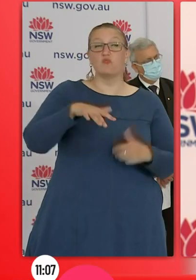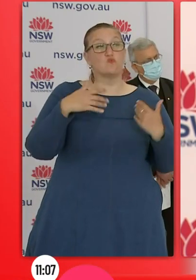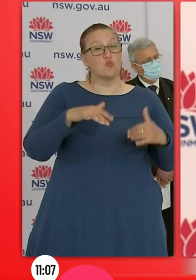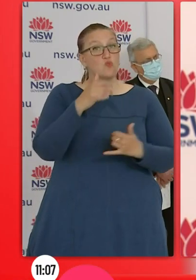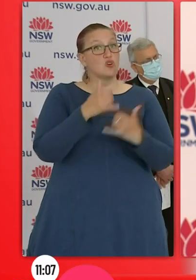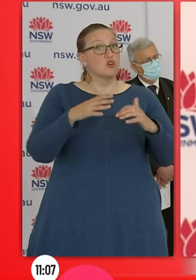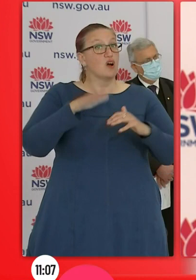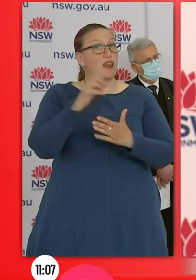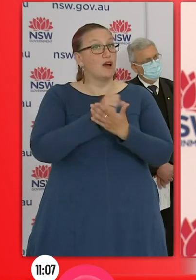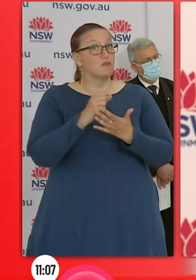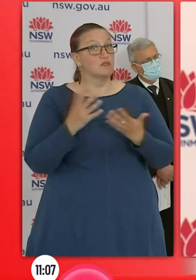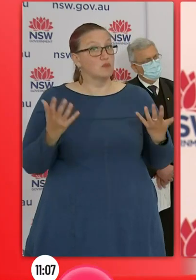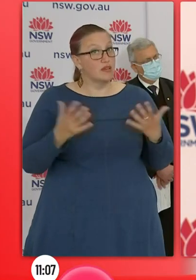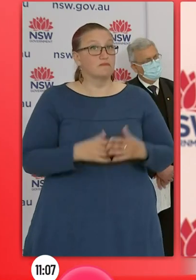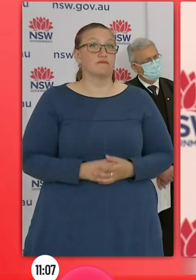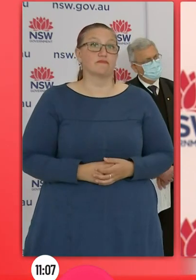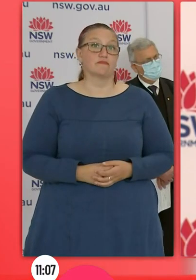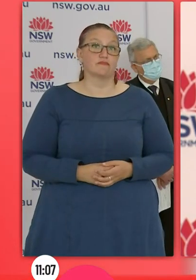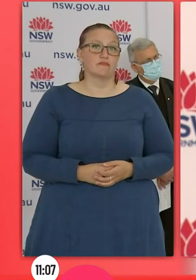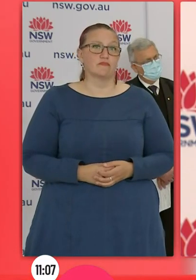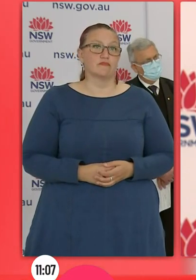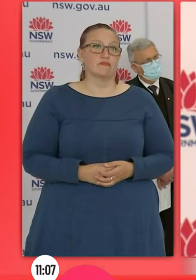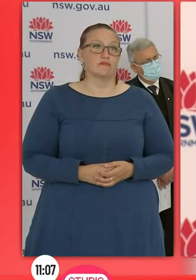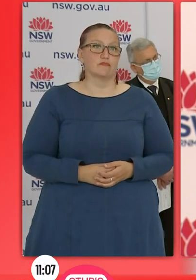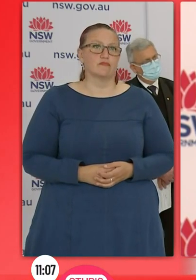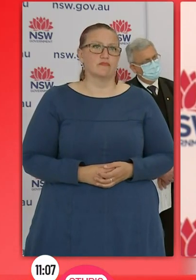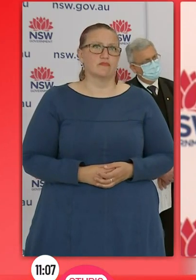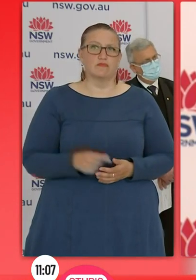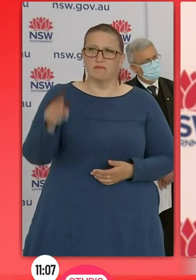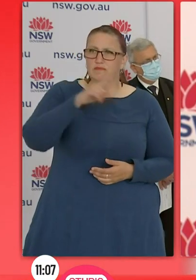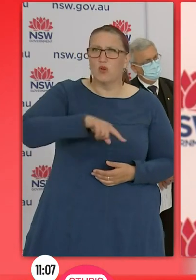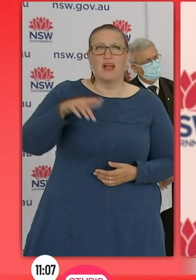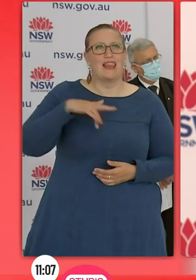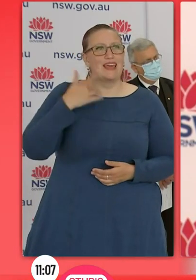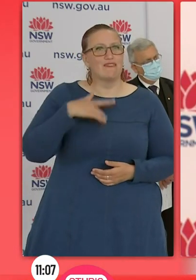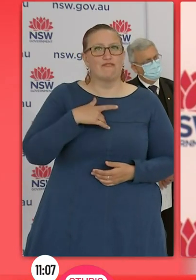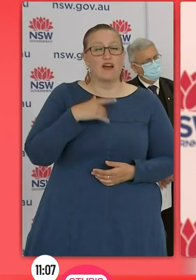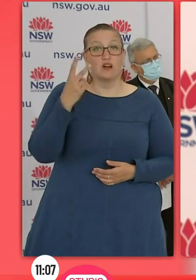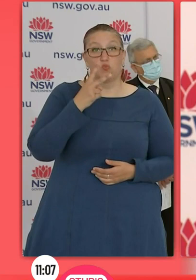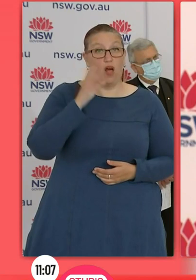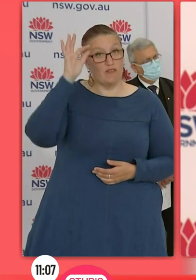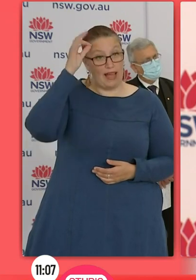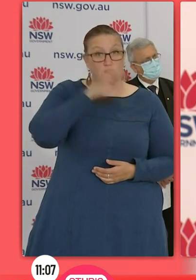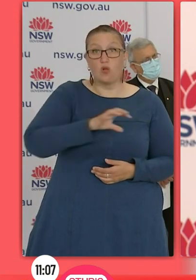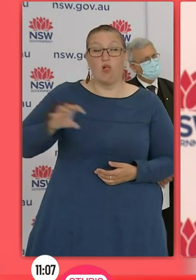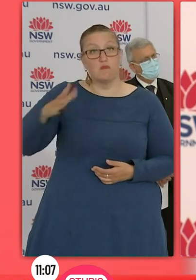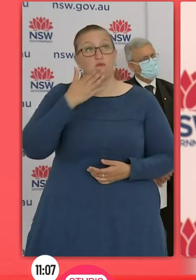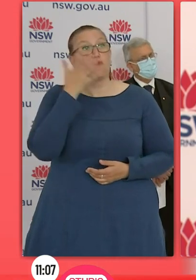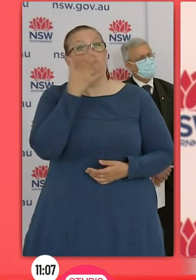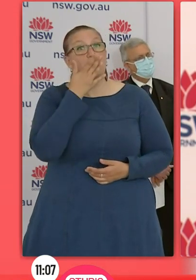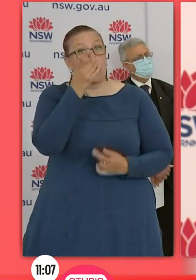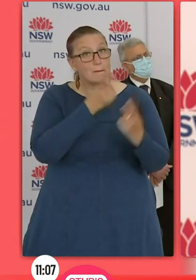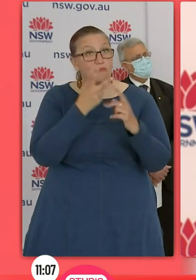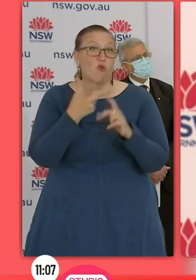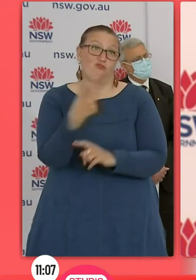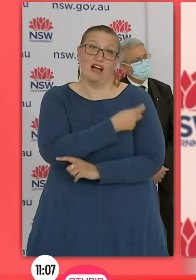number of cases. And again emphasise our request to people living in those areas to please take up every opportunity